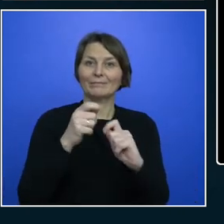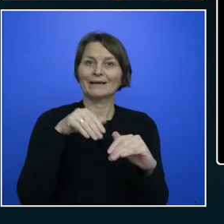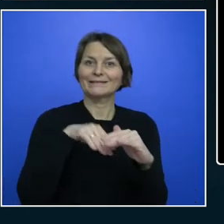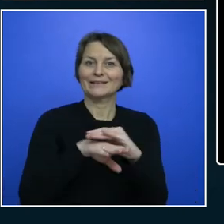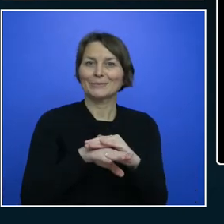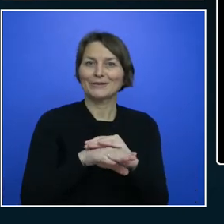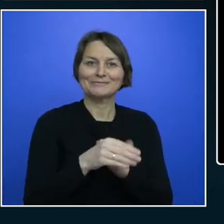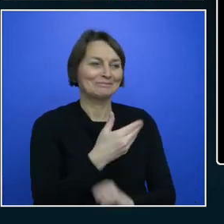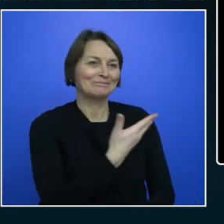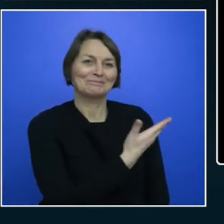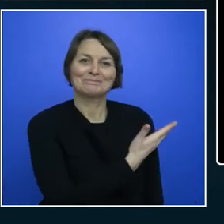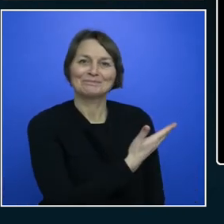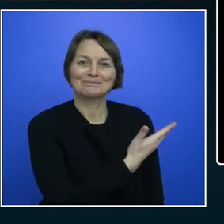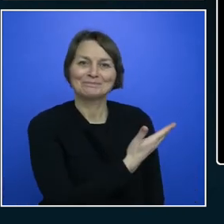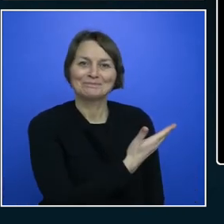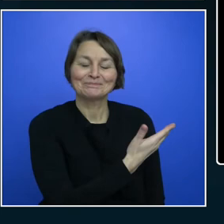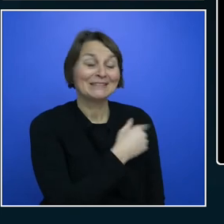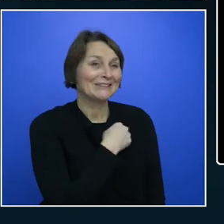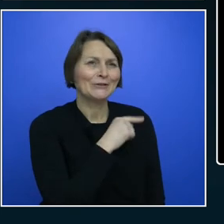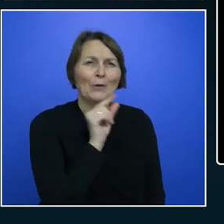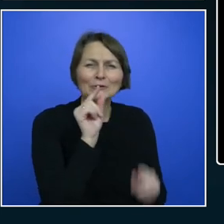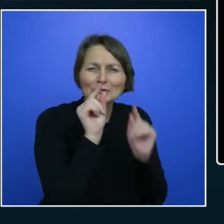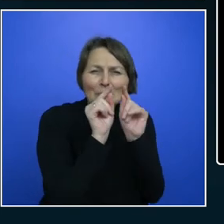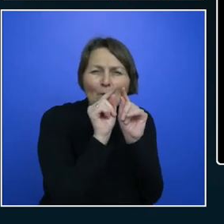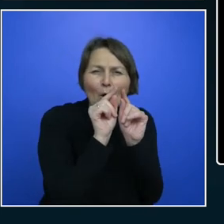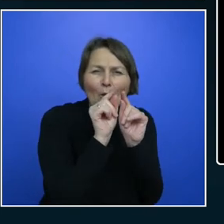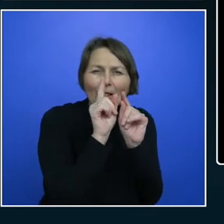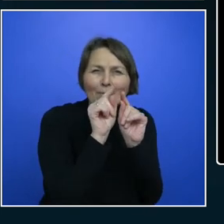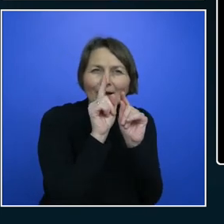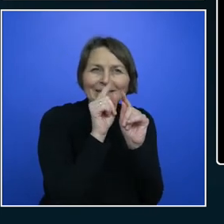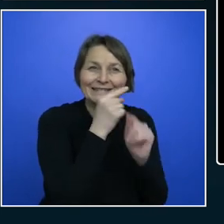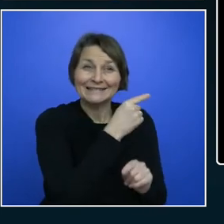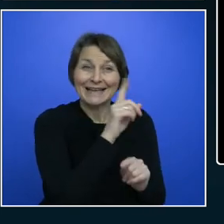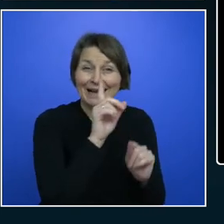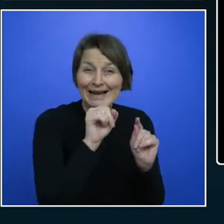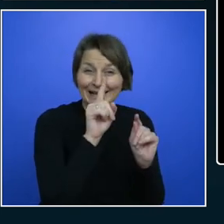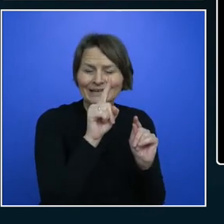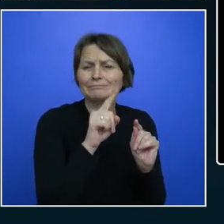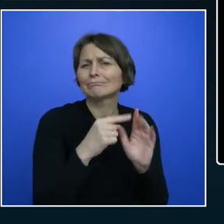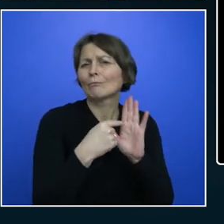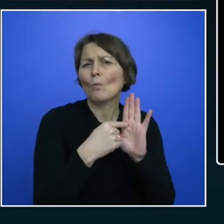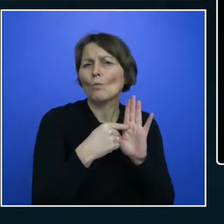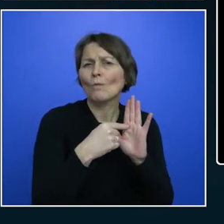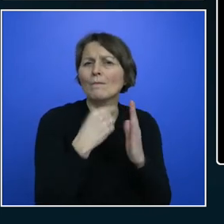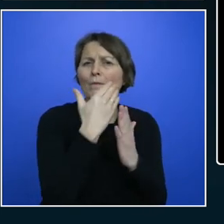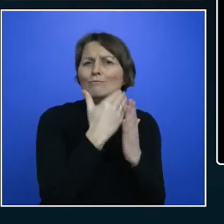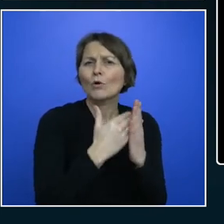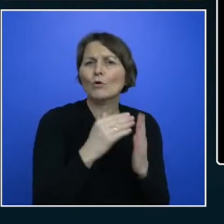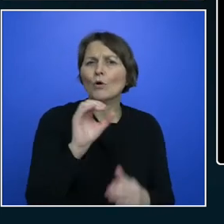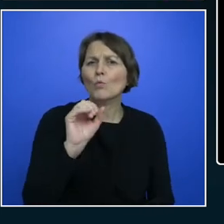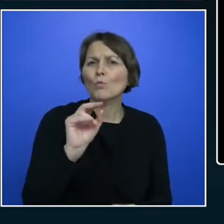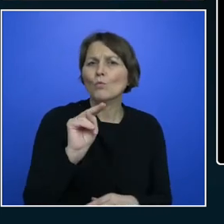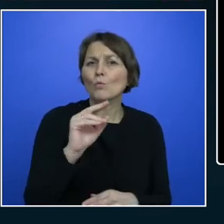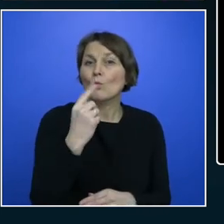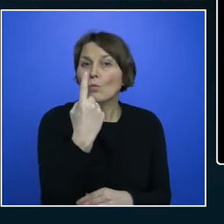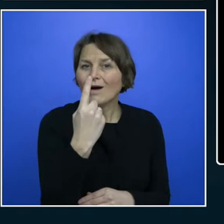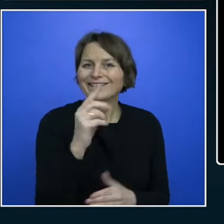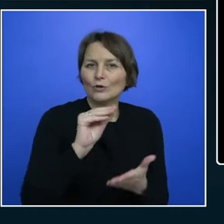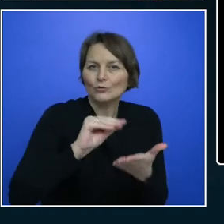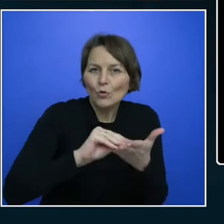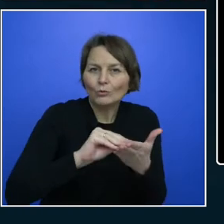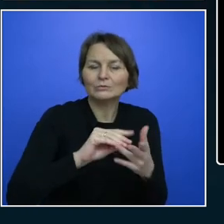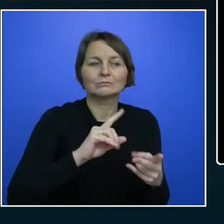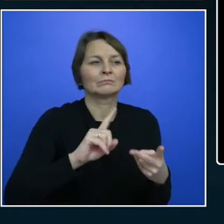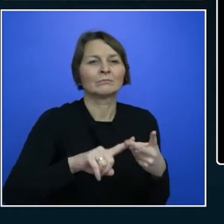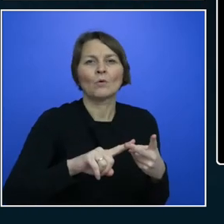Accessibility little button. You click on it. This is with OneNote or Teams. And you get an accessibility. And I'm going to do a demo for you